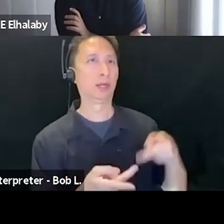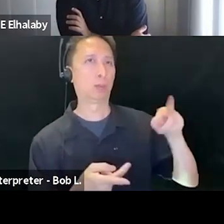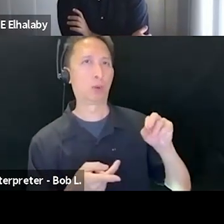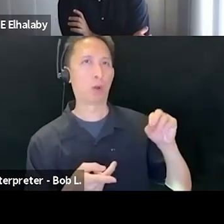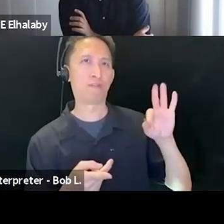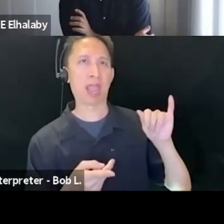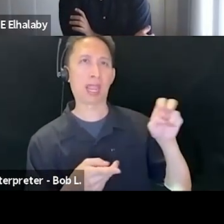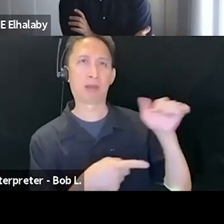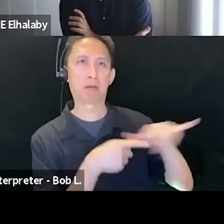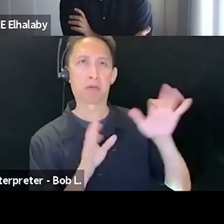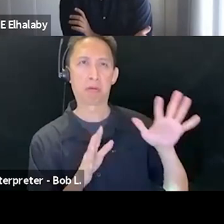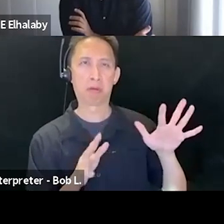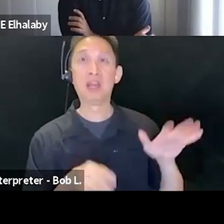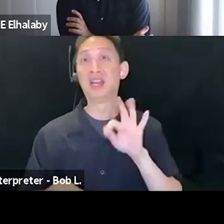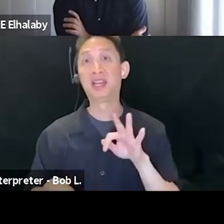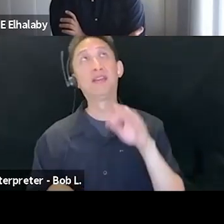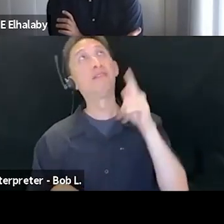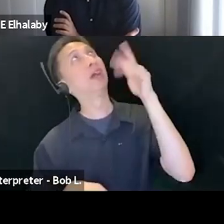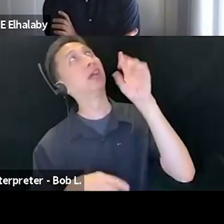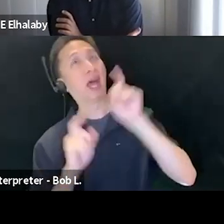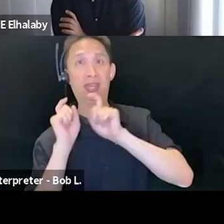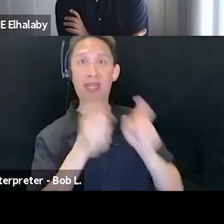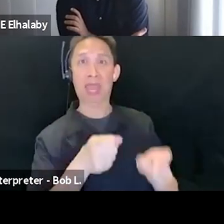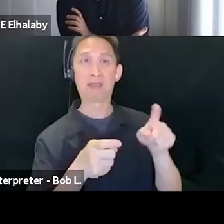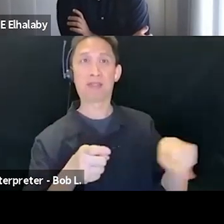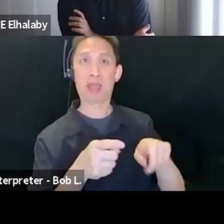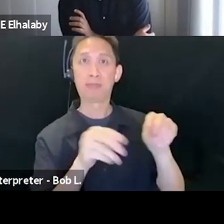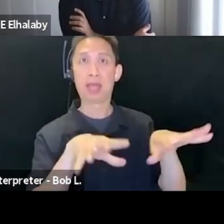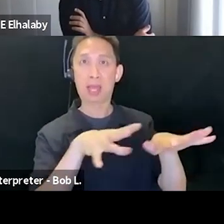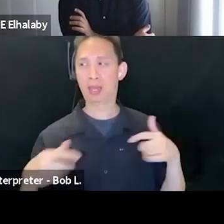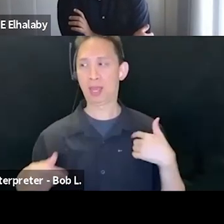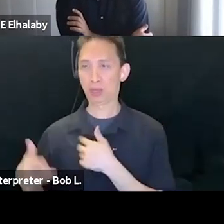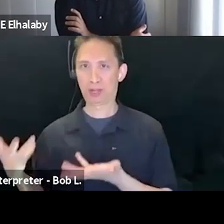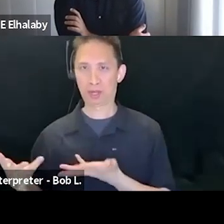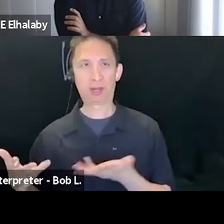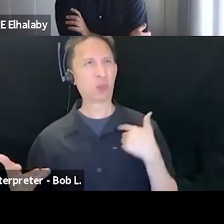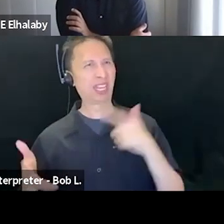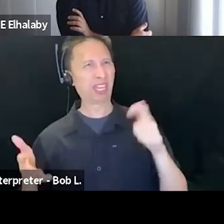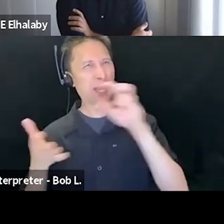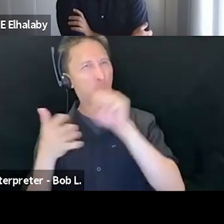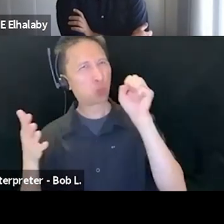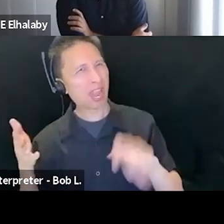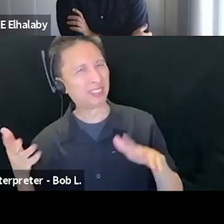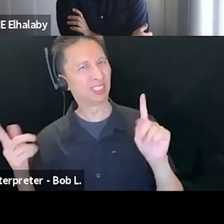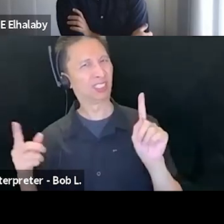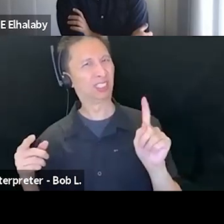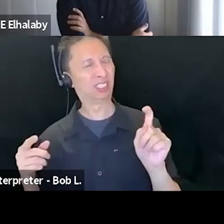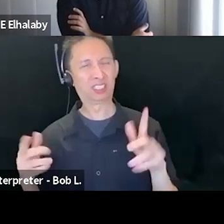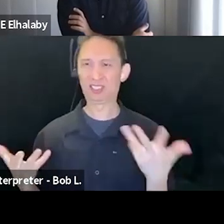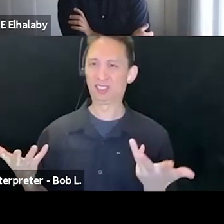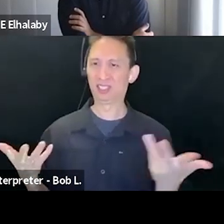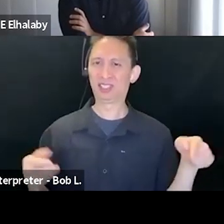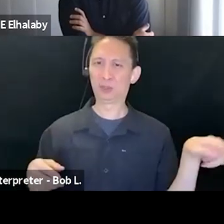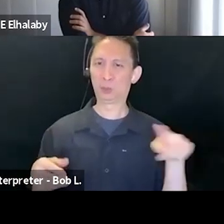if God gave them the land and we are in this land, so we need to be erased. So the sacralization of,